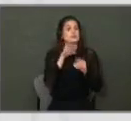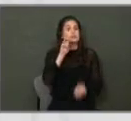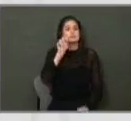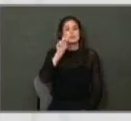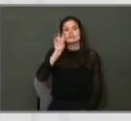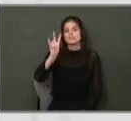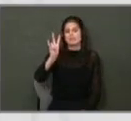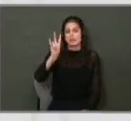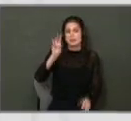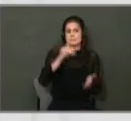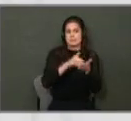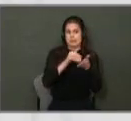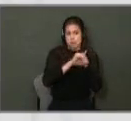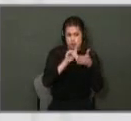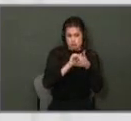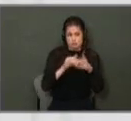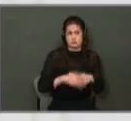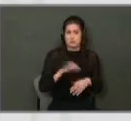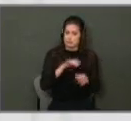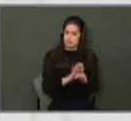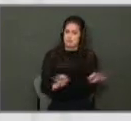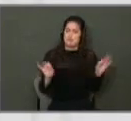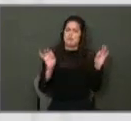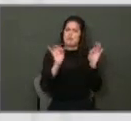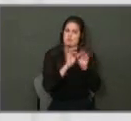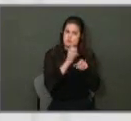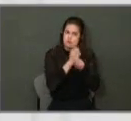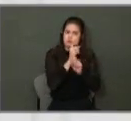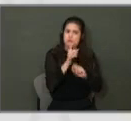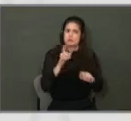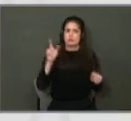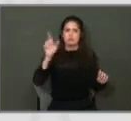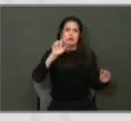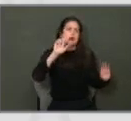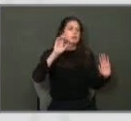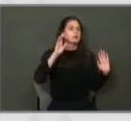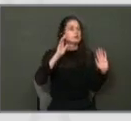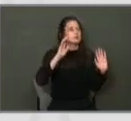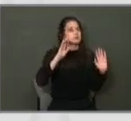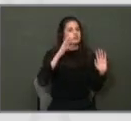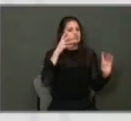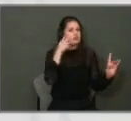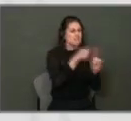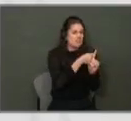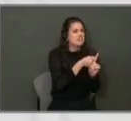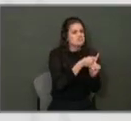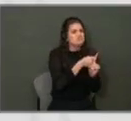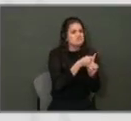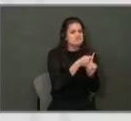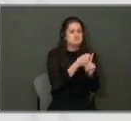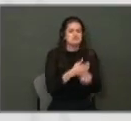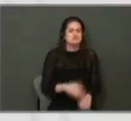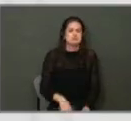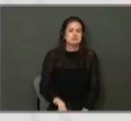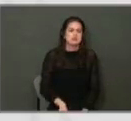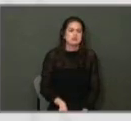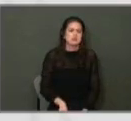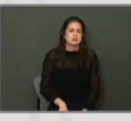in next year's budget. That's important to make sure that our libraries are fresh, and Romero will tell you that